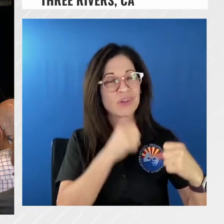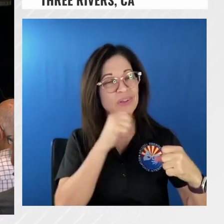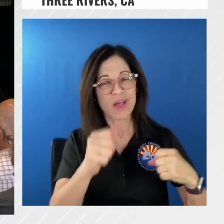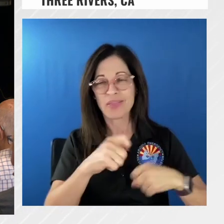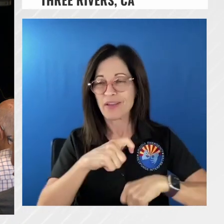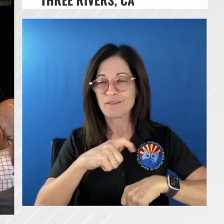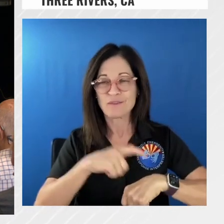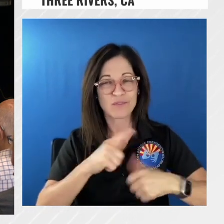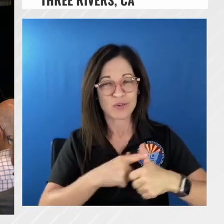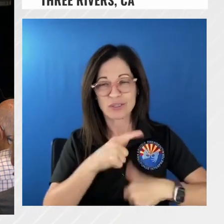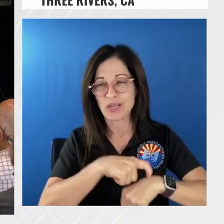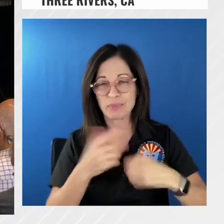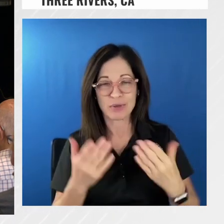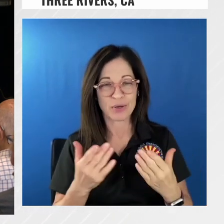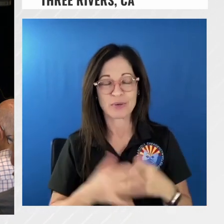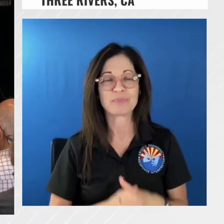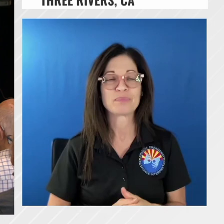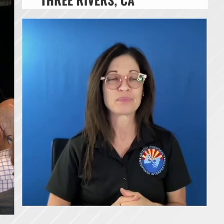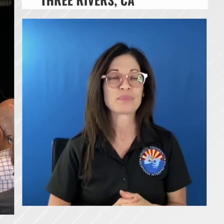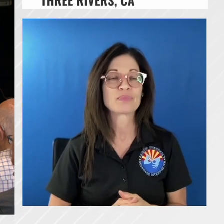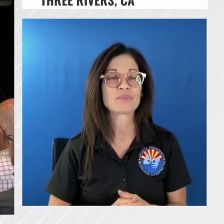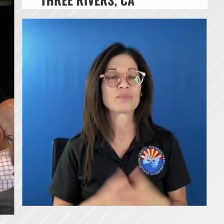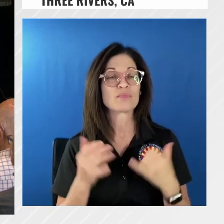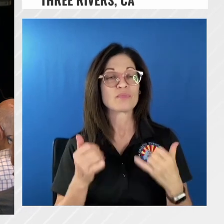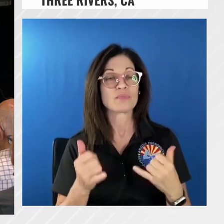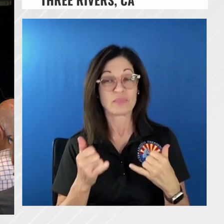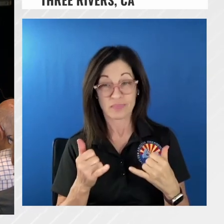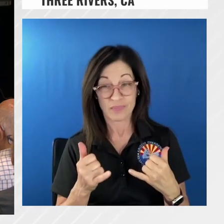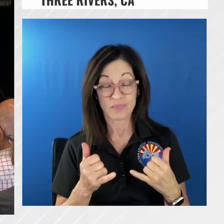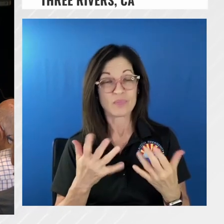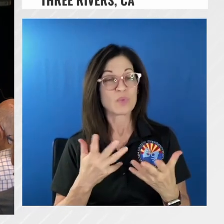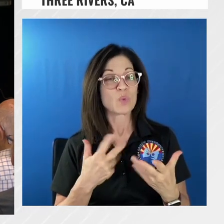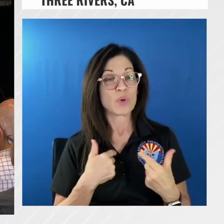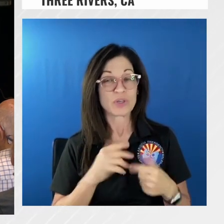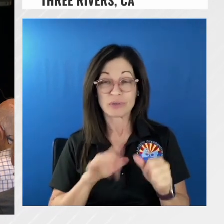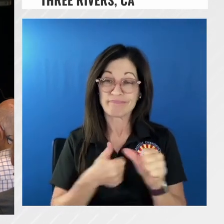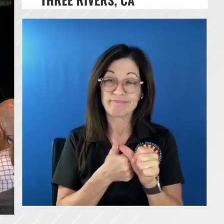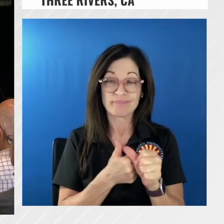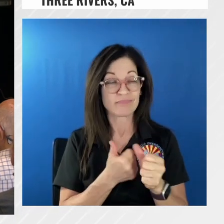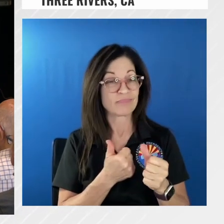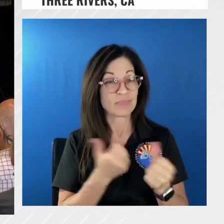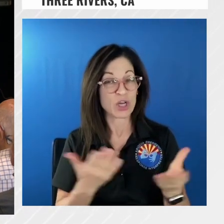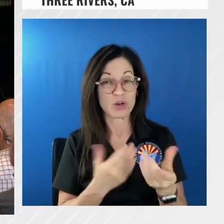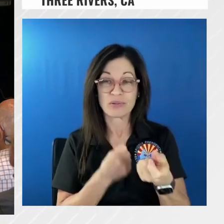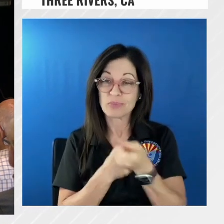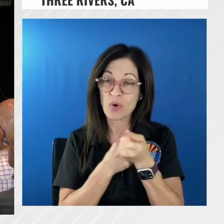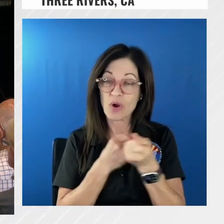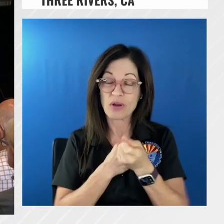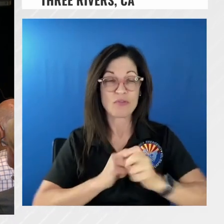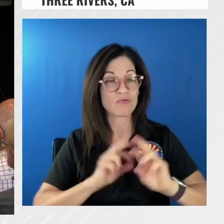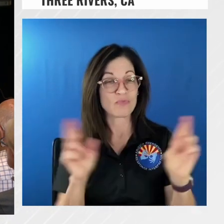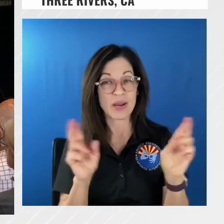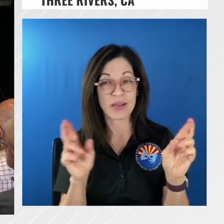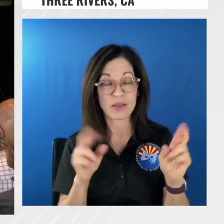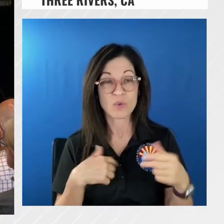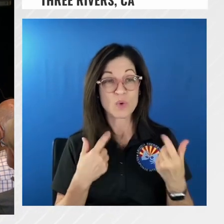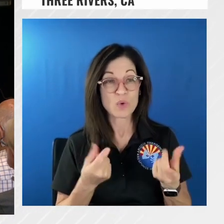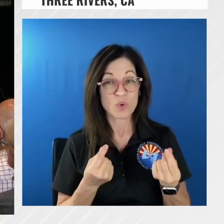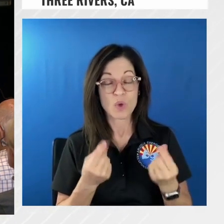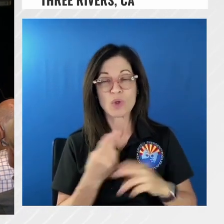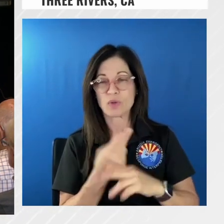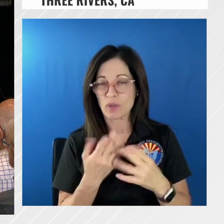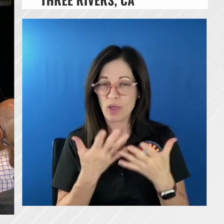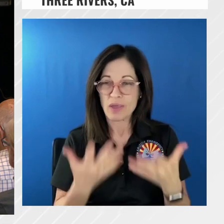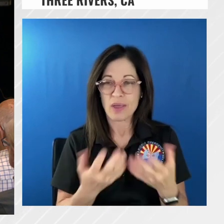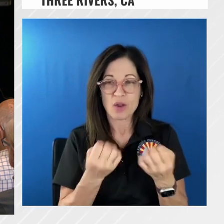um our involvement right now is a contingency portion of the incident so what we're doing is we're using heavy equipment to open